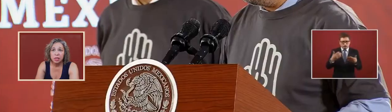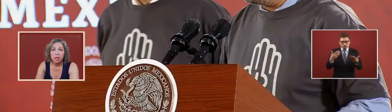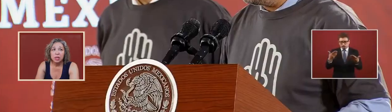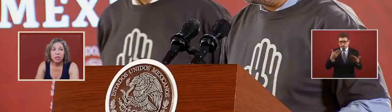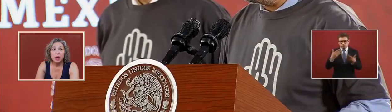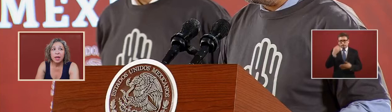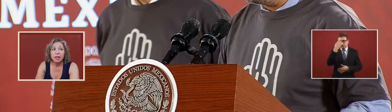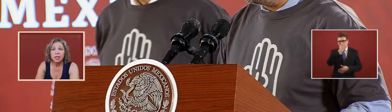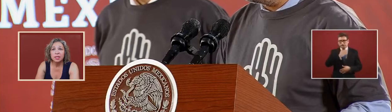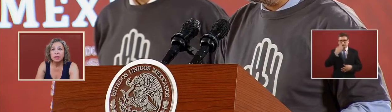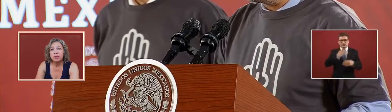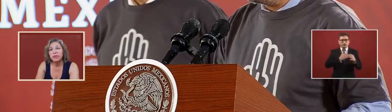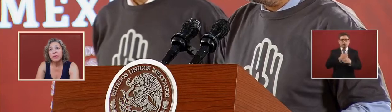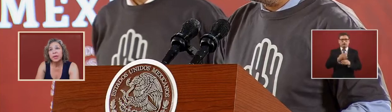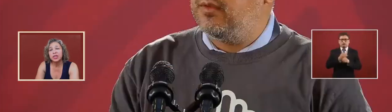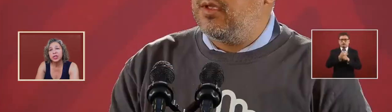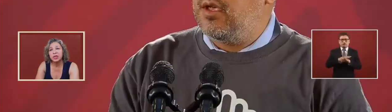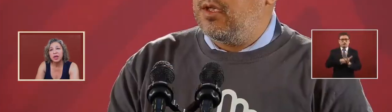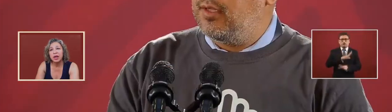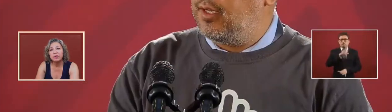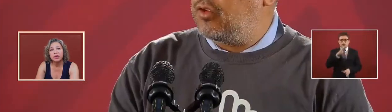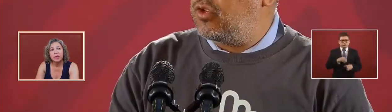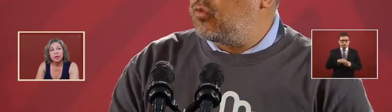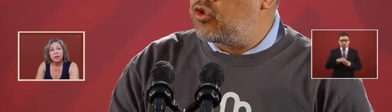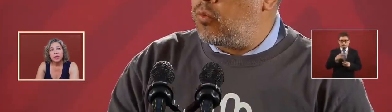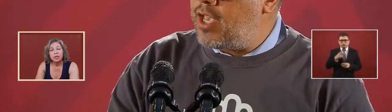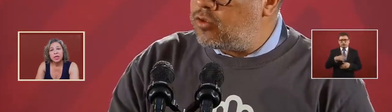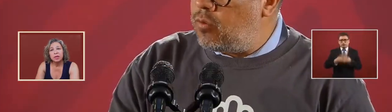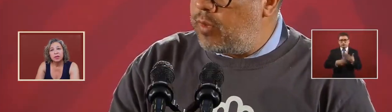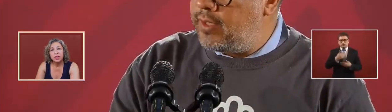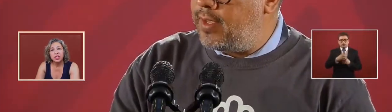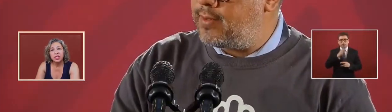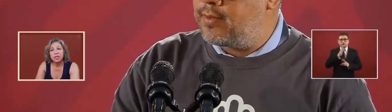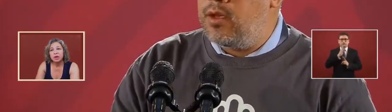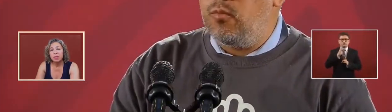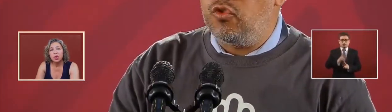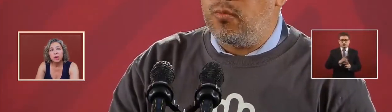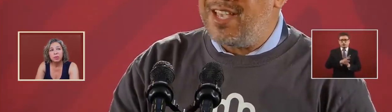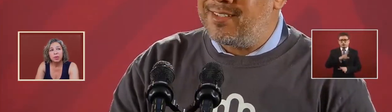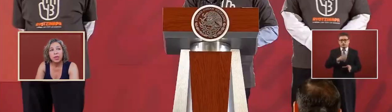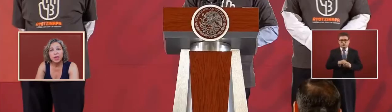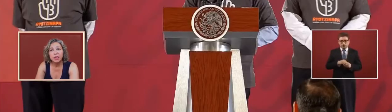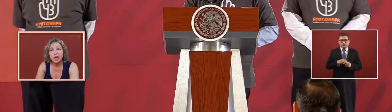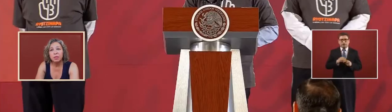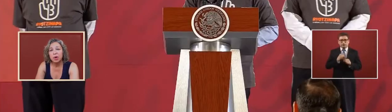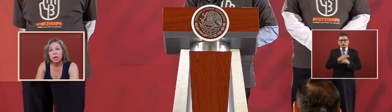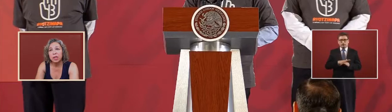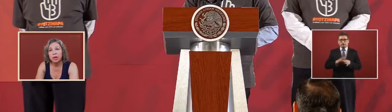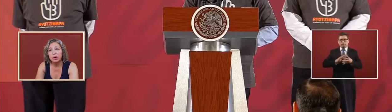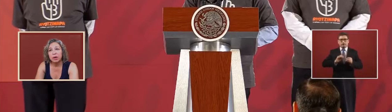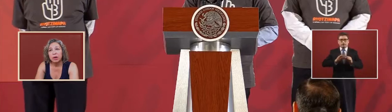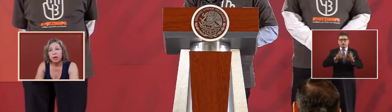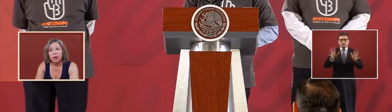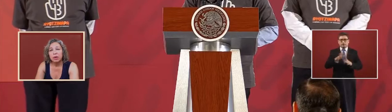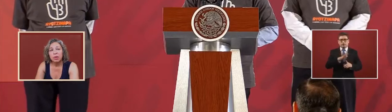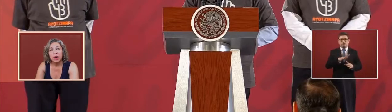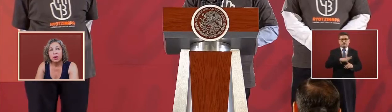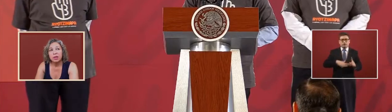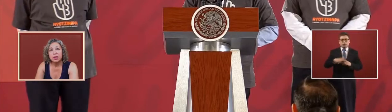is to analyze all the information to have declarations that are more complete and more clear